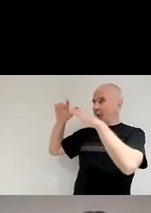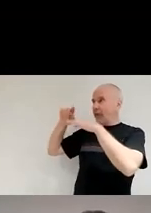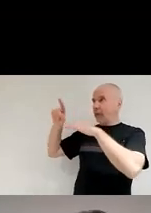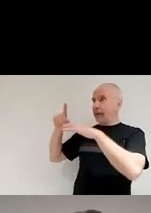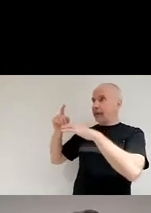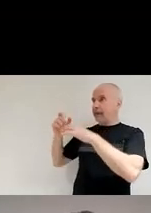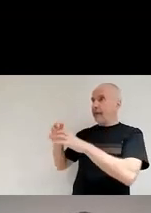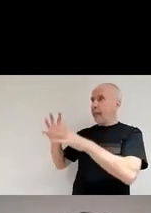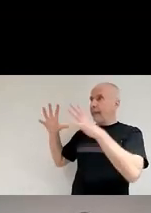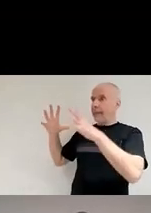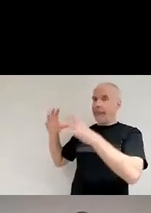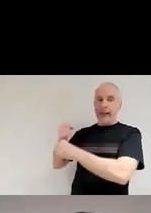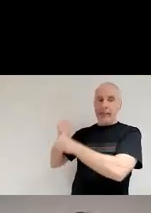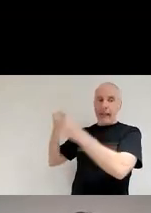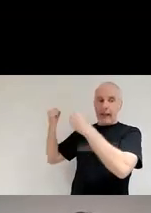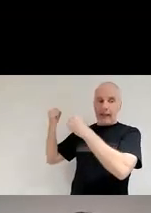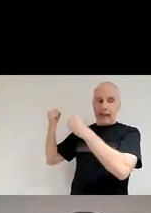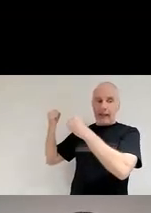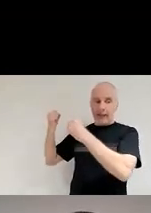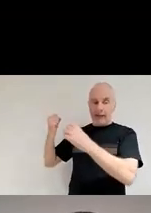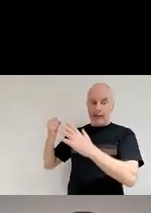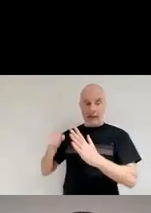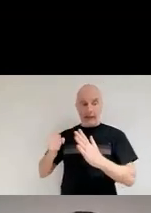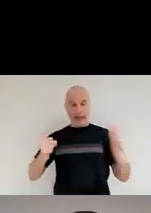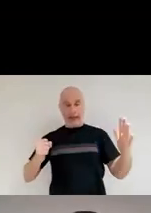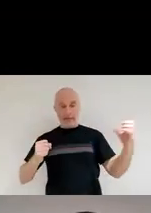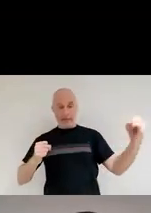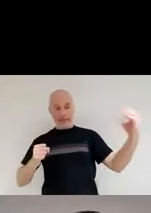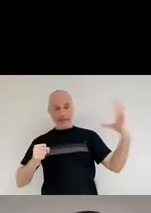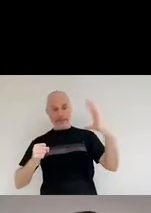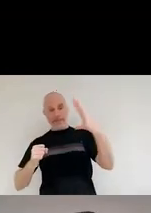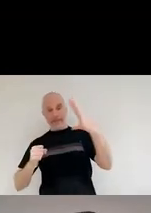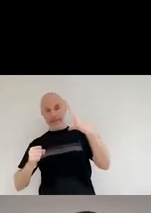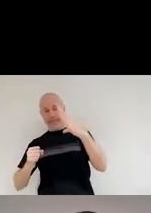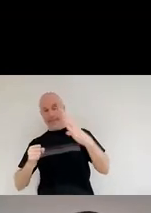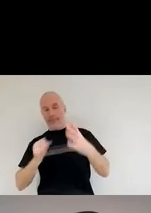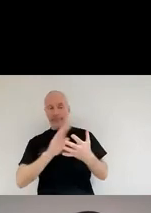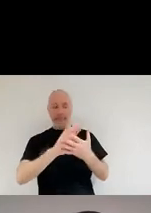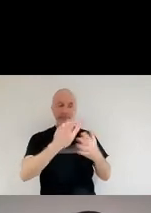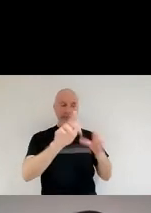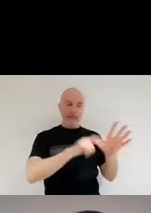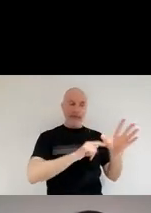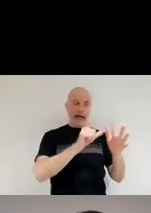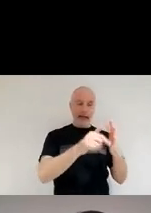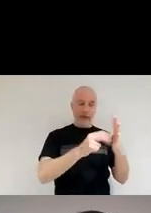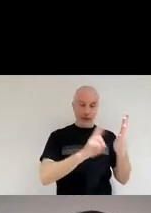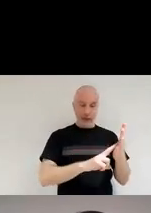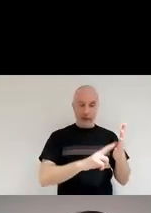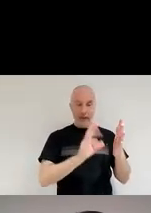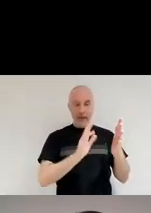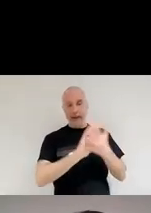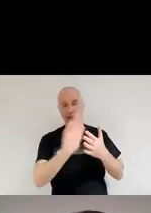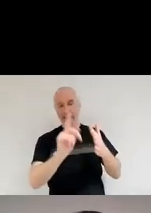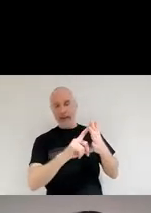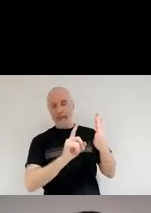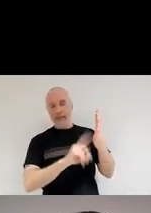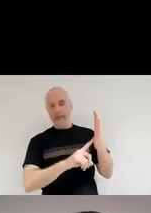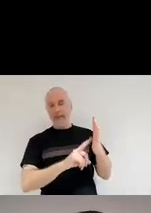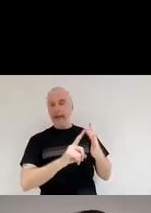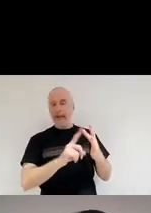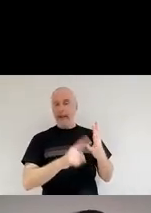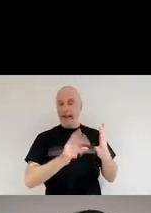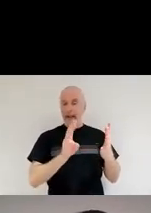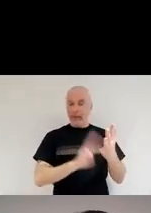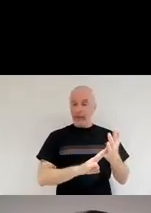left, the big bang only produced really two elements, hydrogen and helium, right? And as we were talking